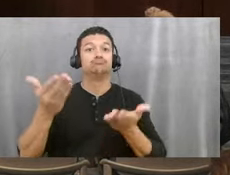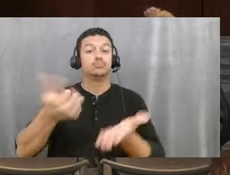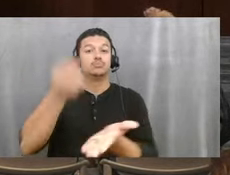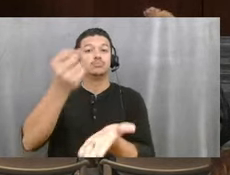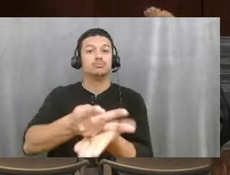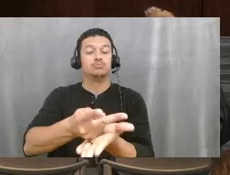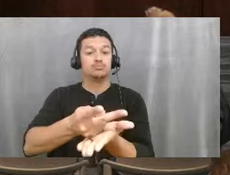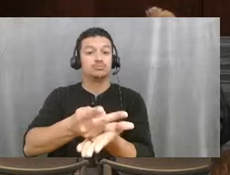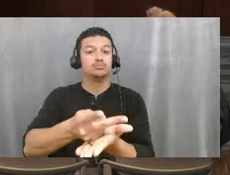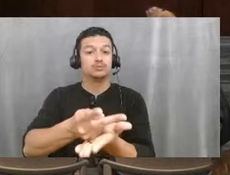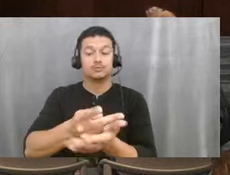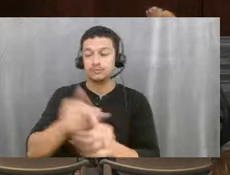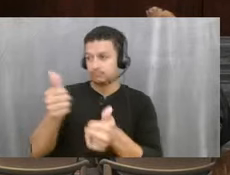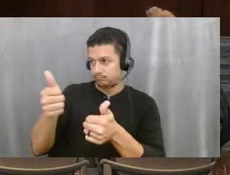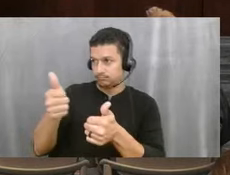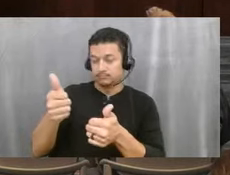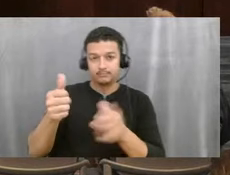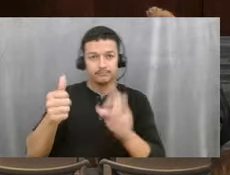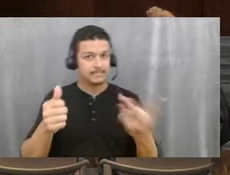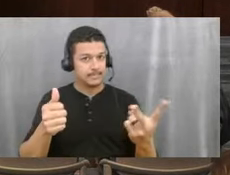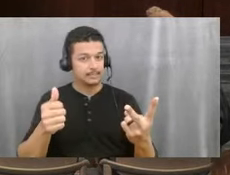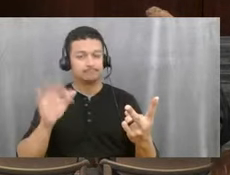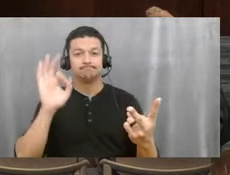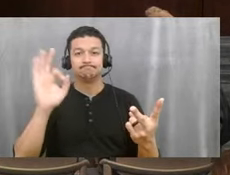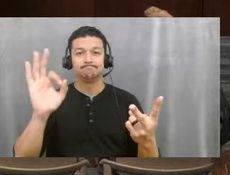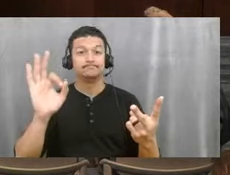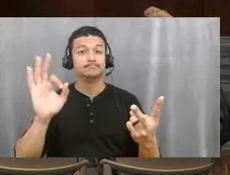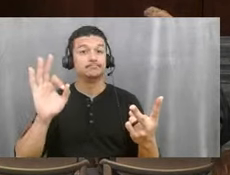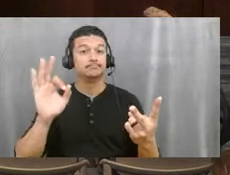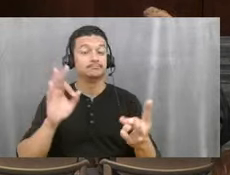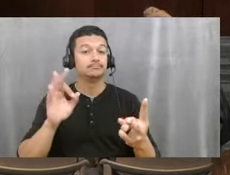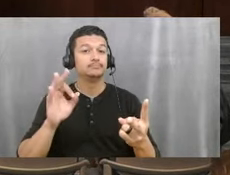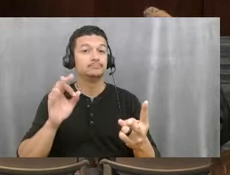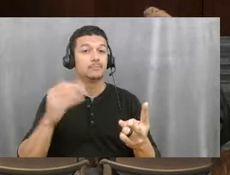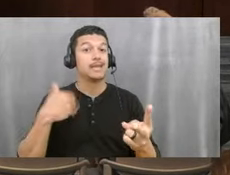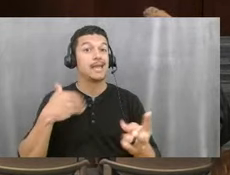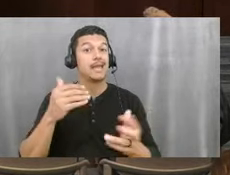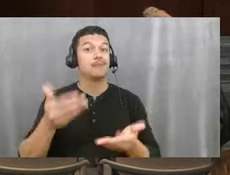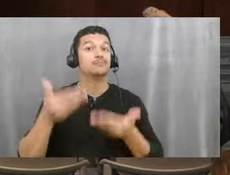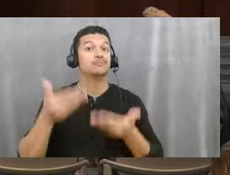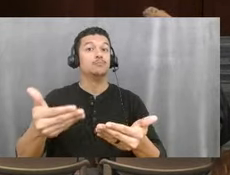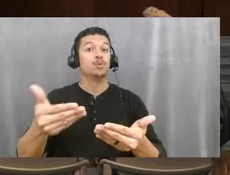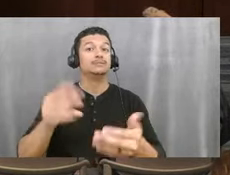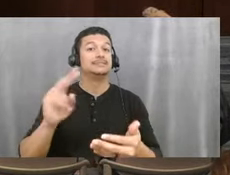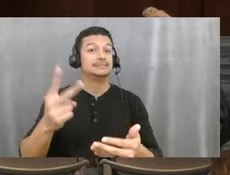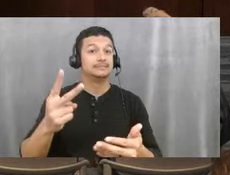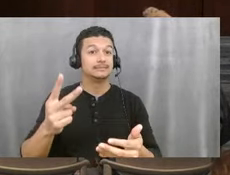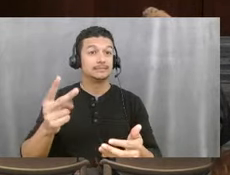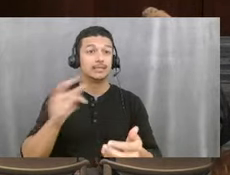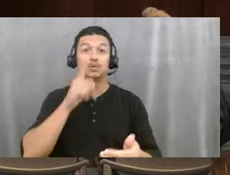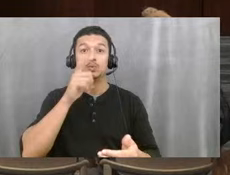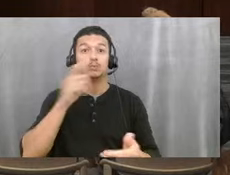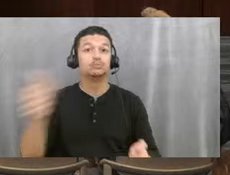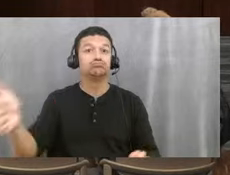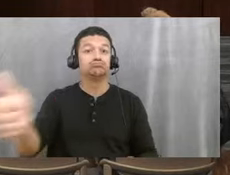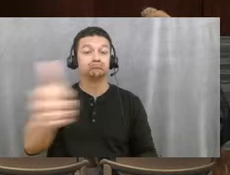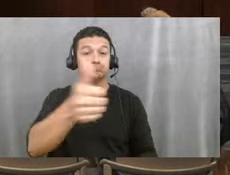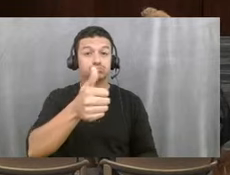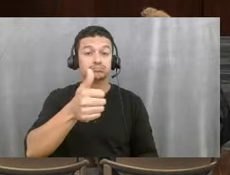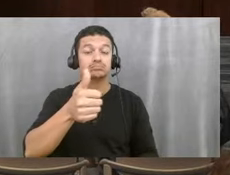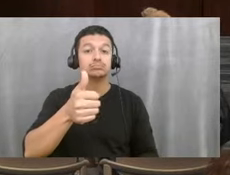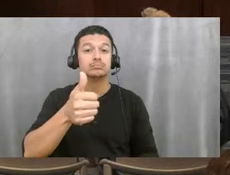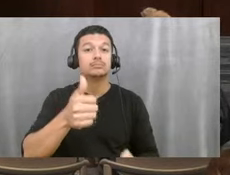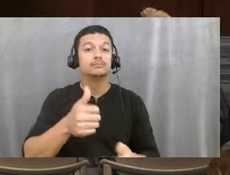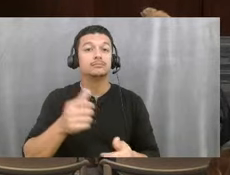the NLC discussion. And the update to 6K. have a motion and a second. All those in favor to approve the agenda as amended, say